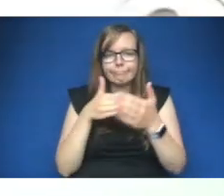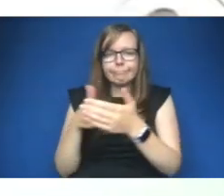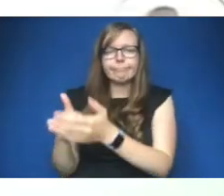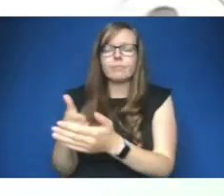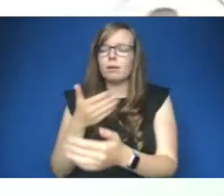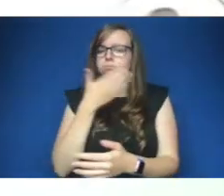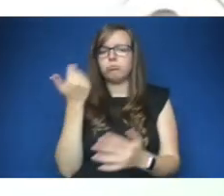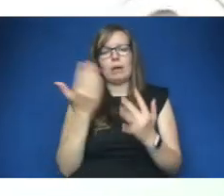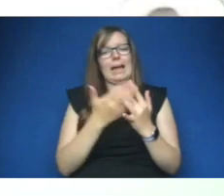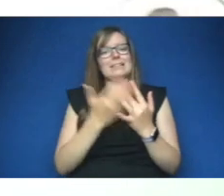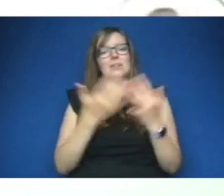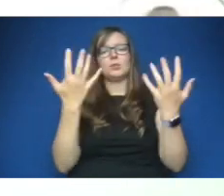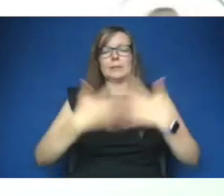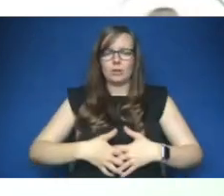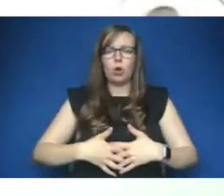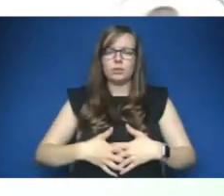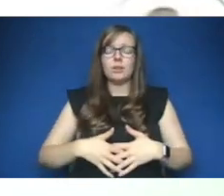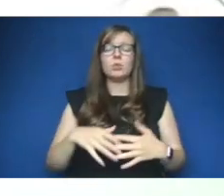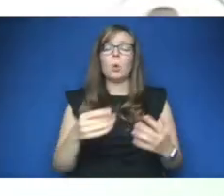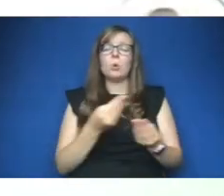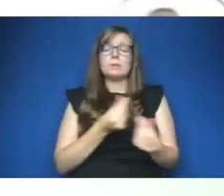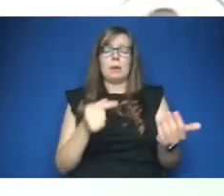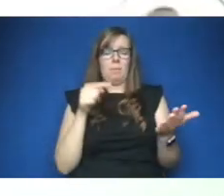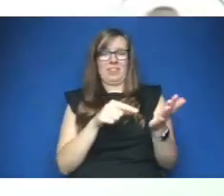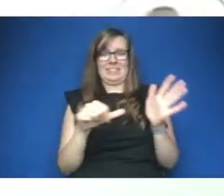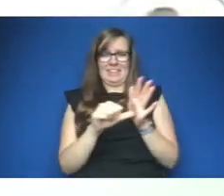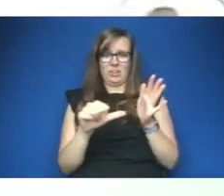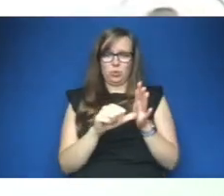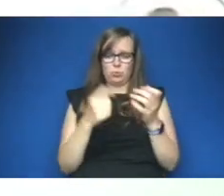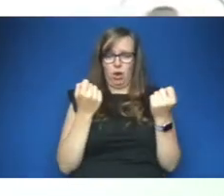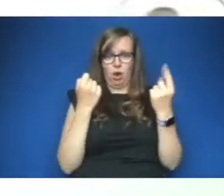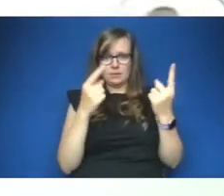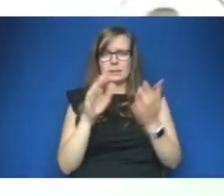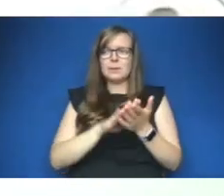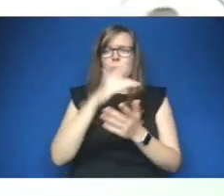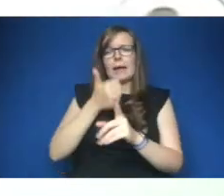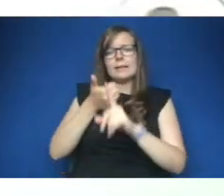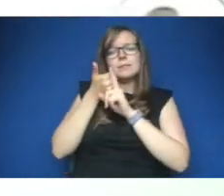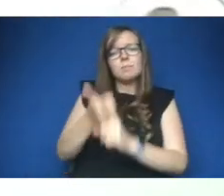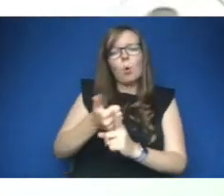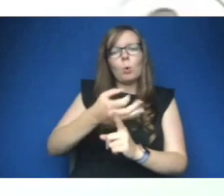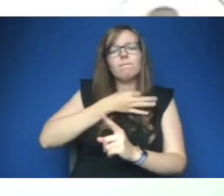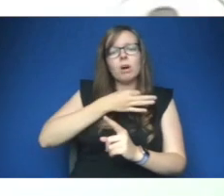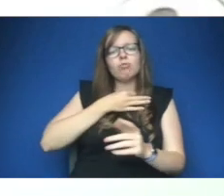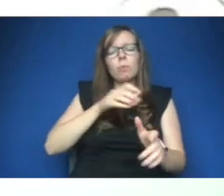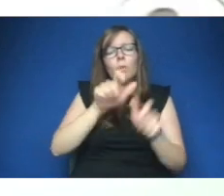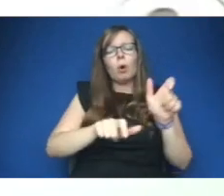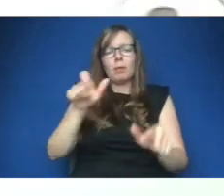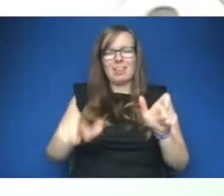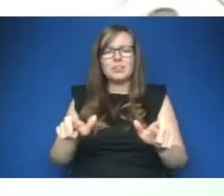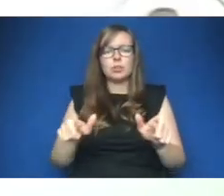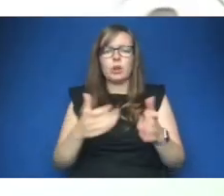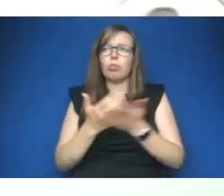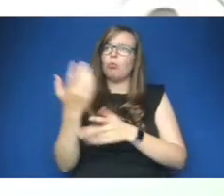so by understanding some of these issues we can start supporting the capacity of vulnerable populations in emergency we can start giving them